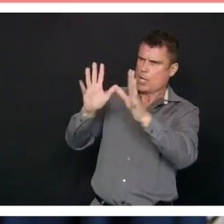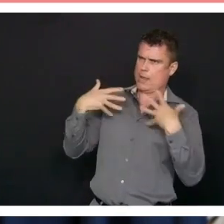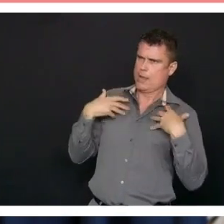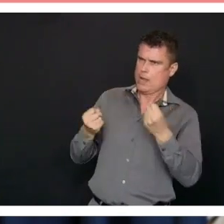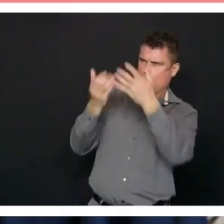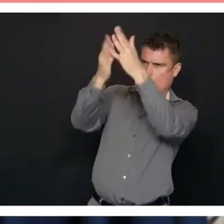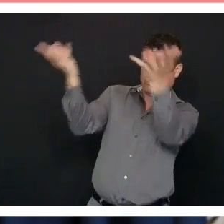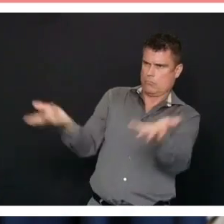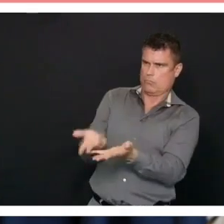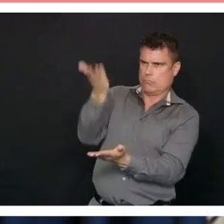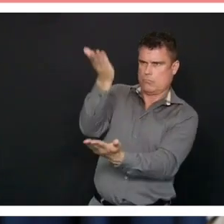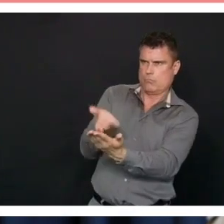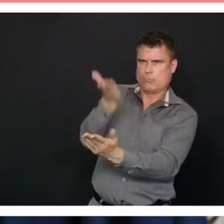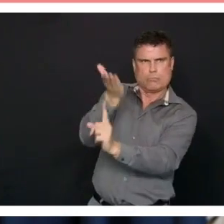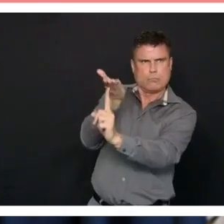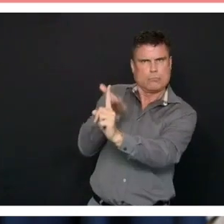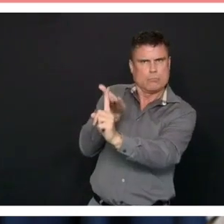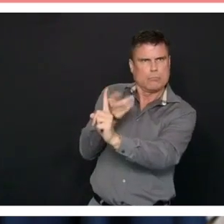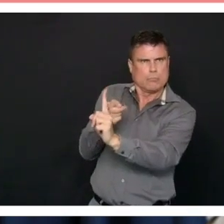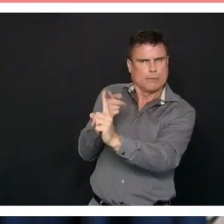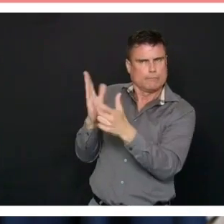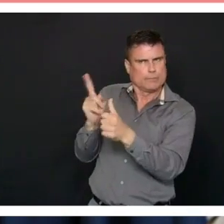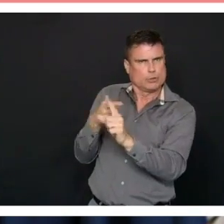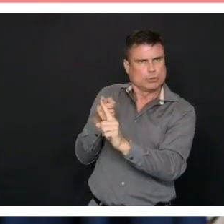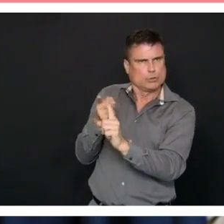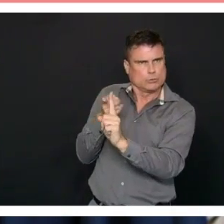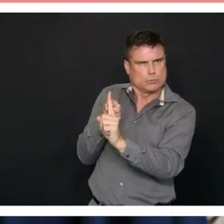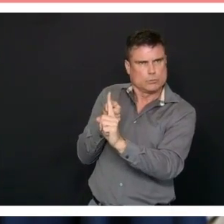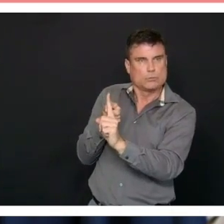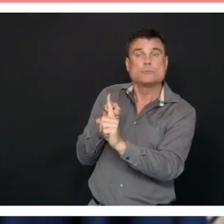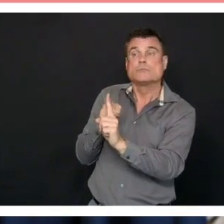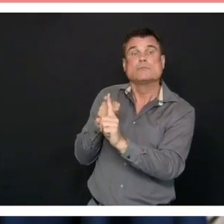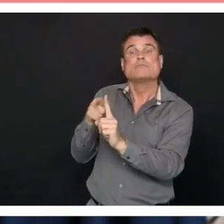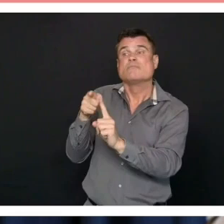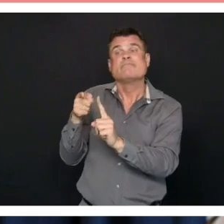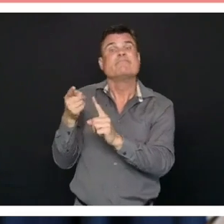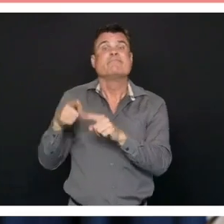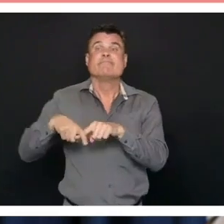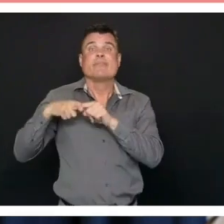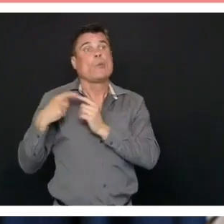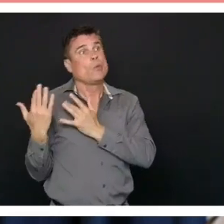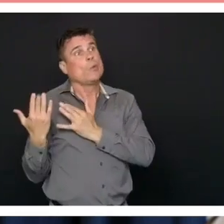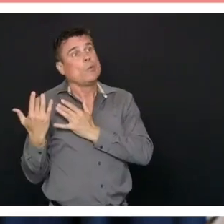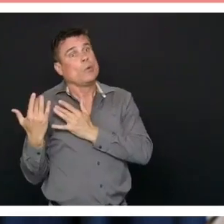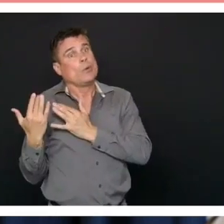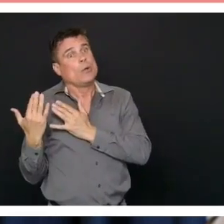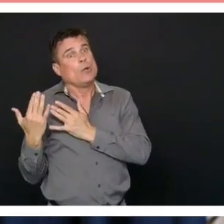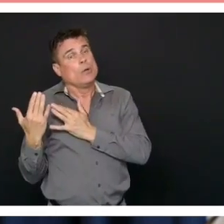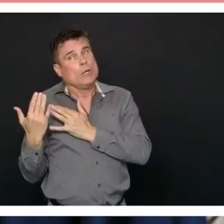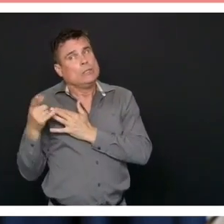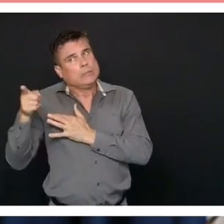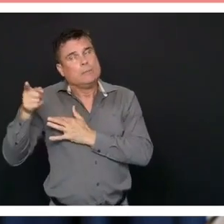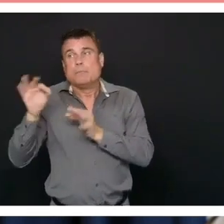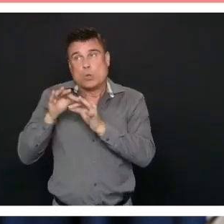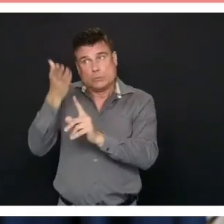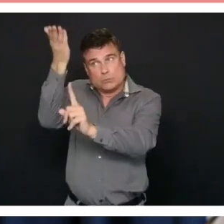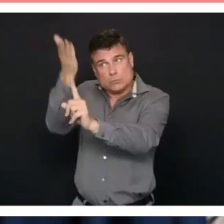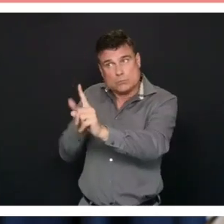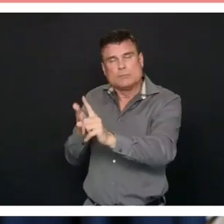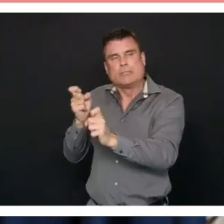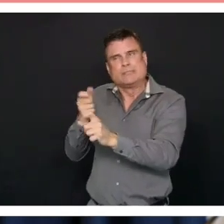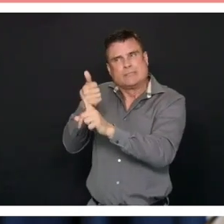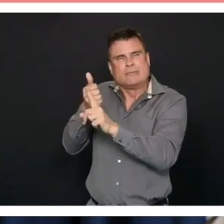make sure that you're staying very close to home that you're not out mixing and mingling if you can help it because we want to make sure